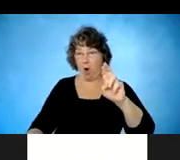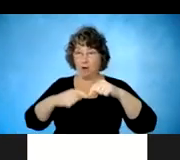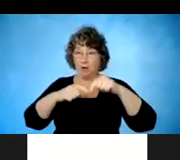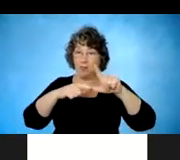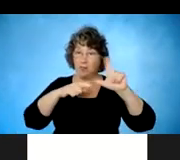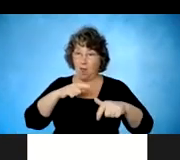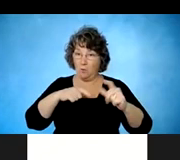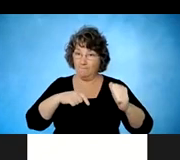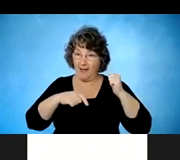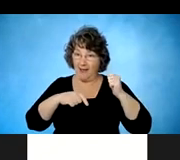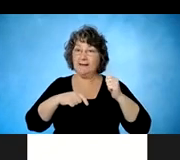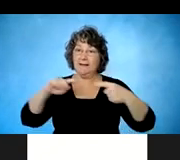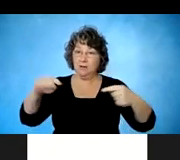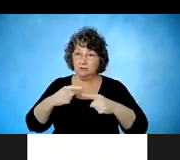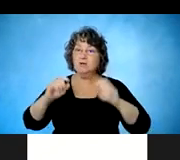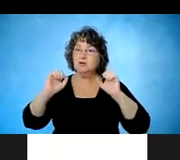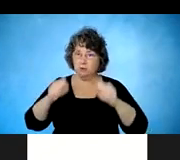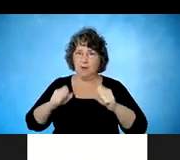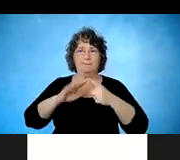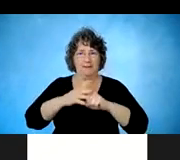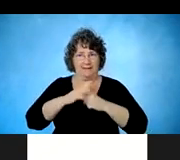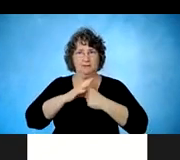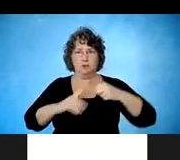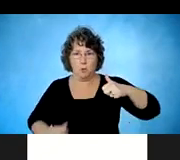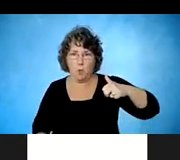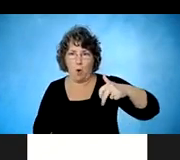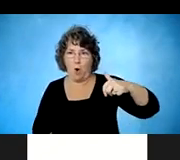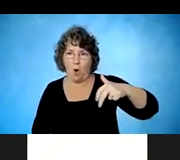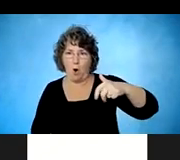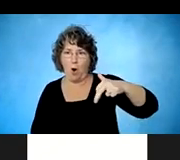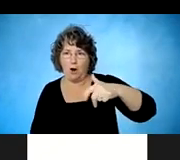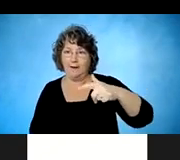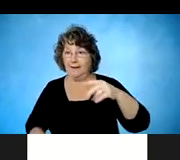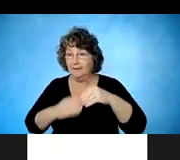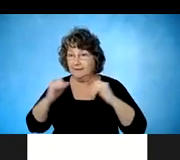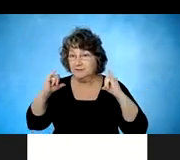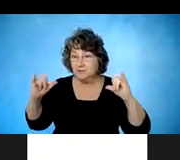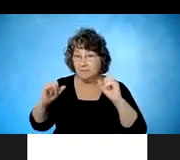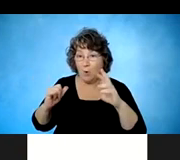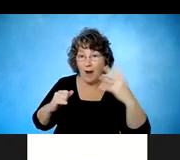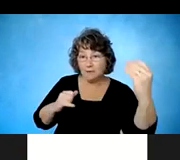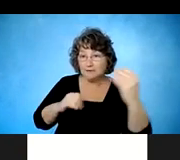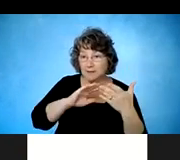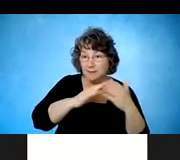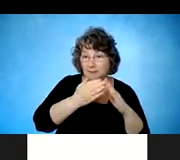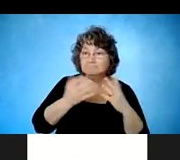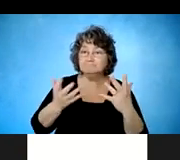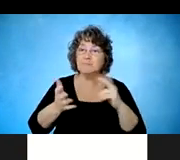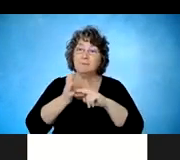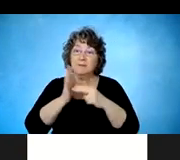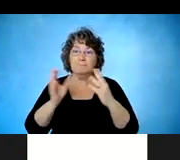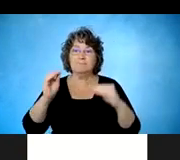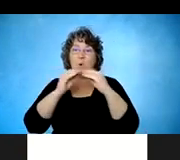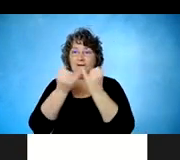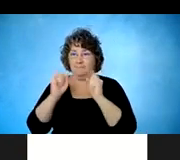ambulate, whether it be in a gym or in the community of your independent, most of your activities of daily living, you